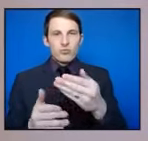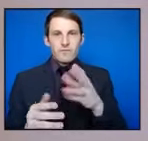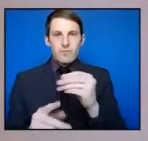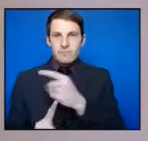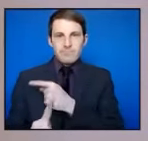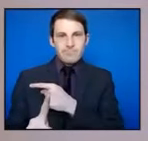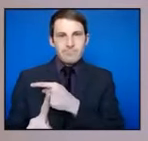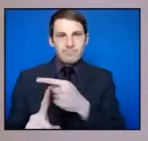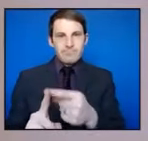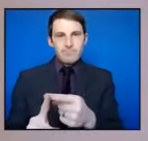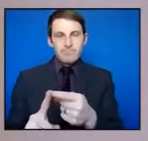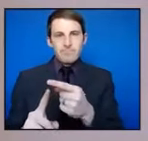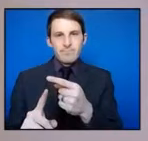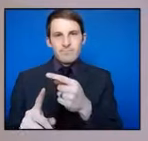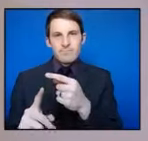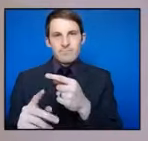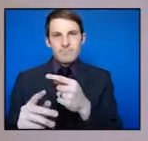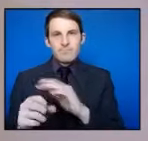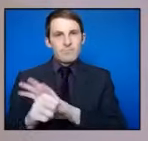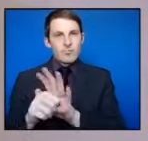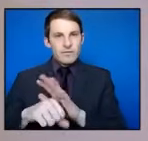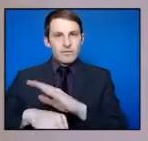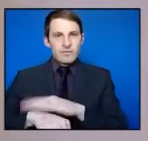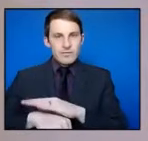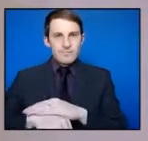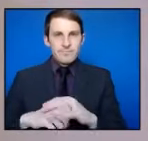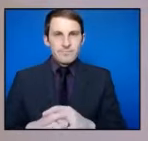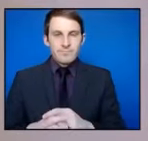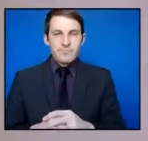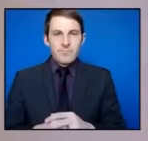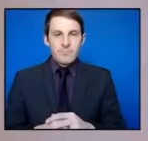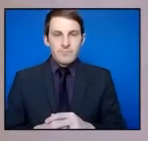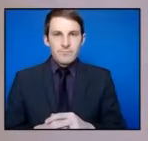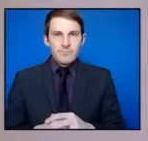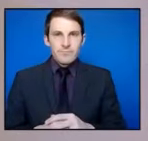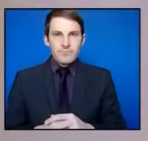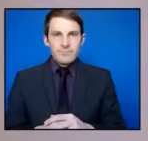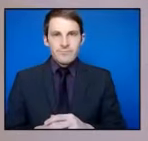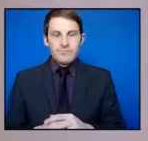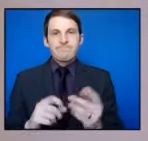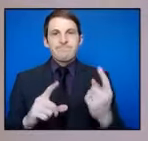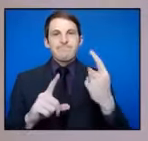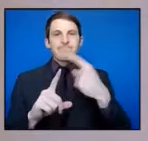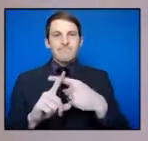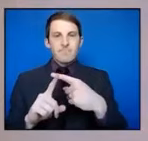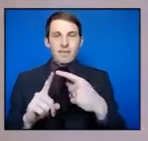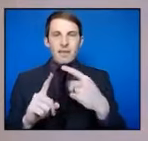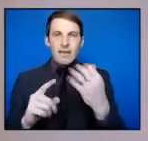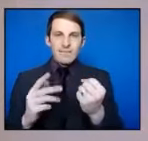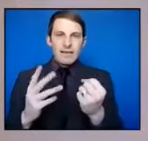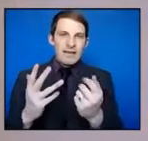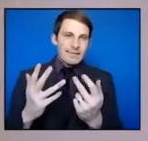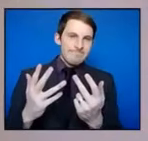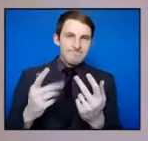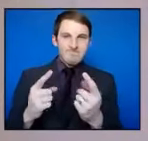Corona as well. And there are a range of mechanisms